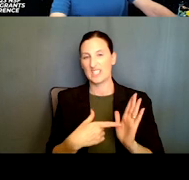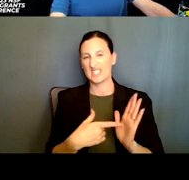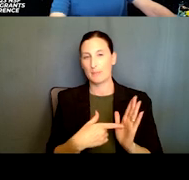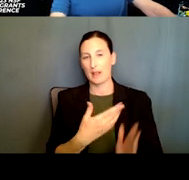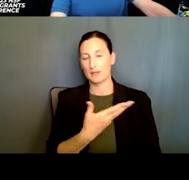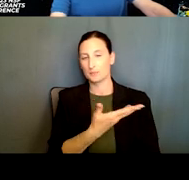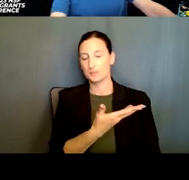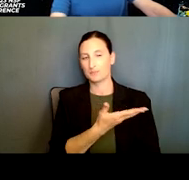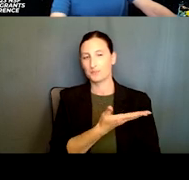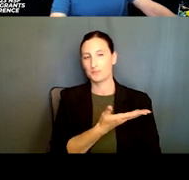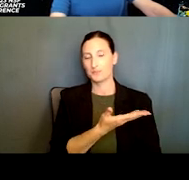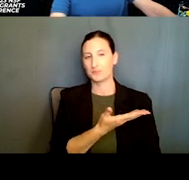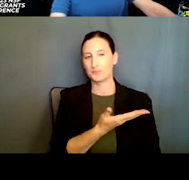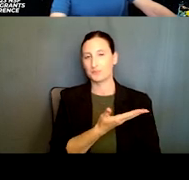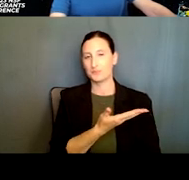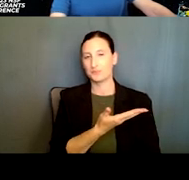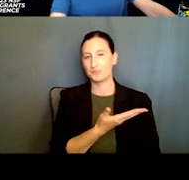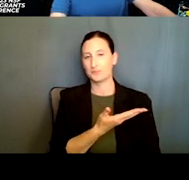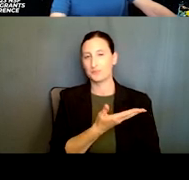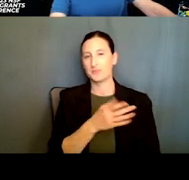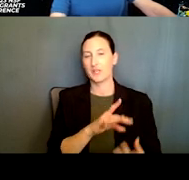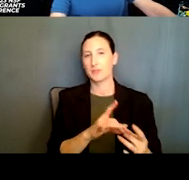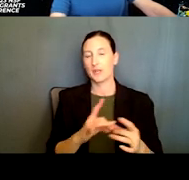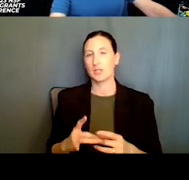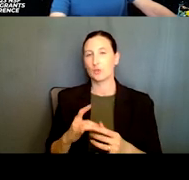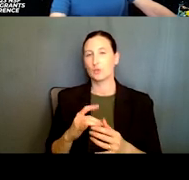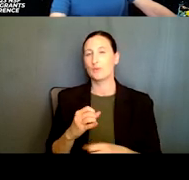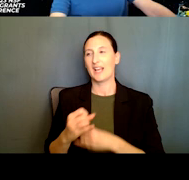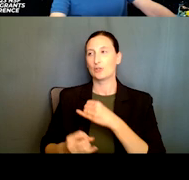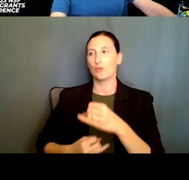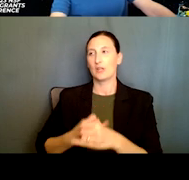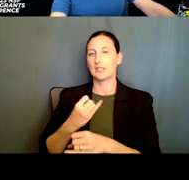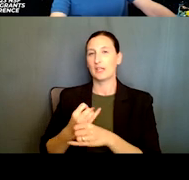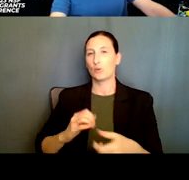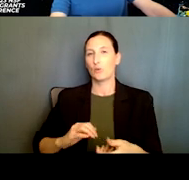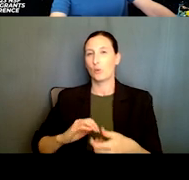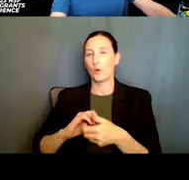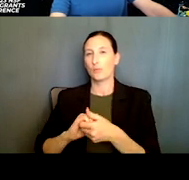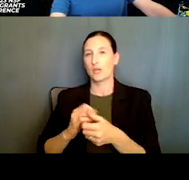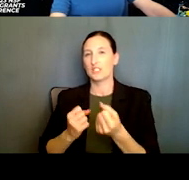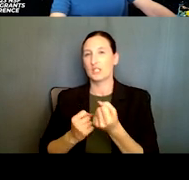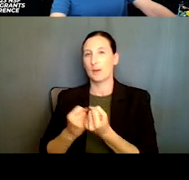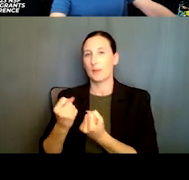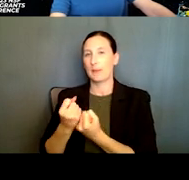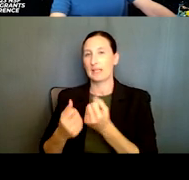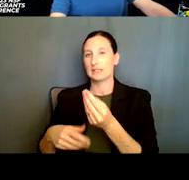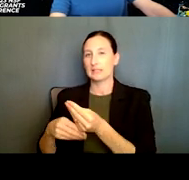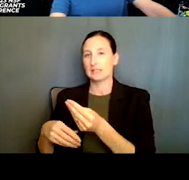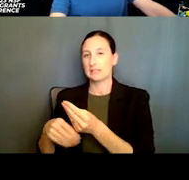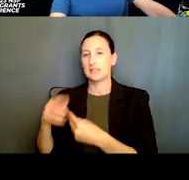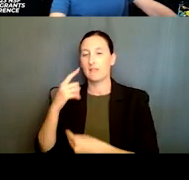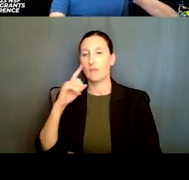And, uh, this is about the international collaboration supplements in, um, national AI research